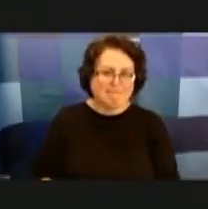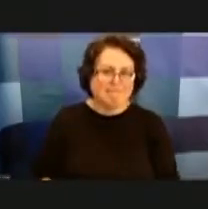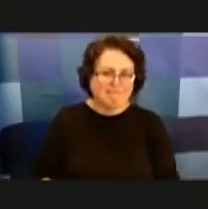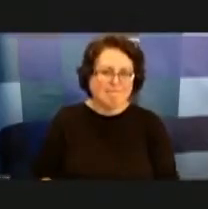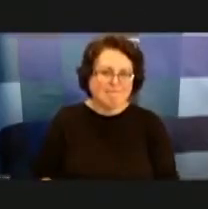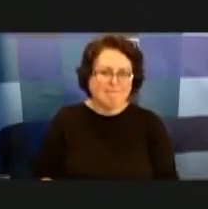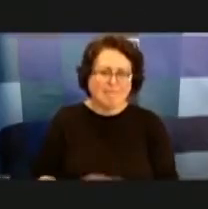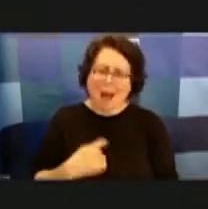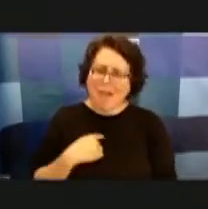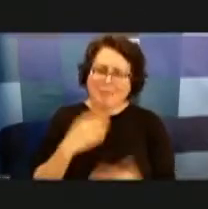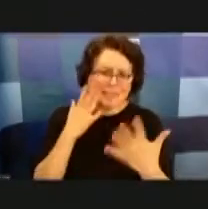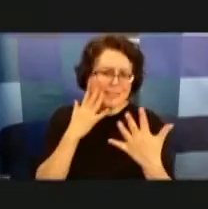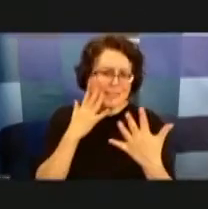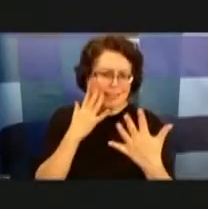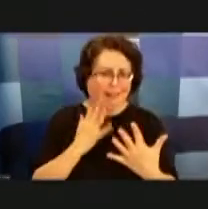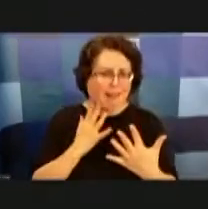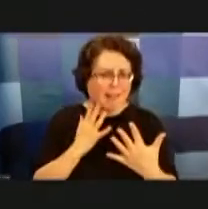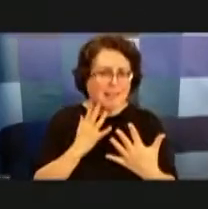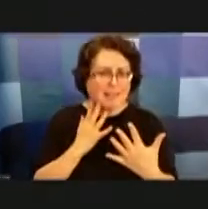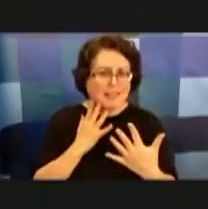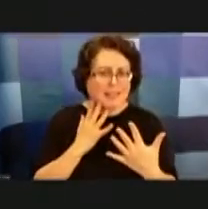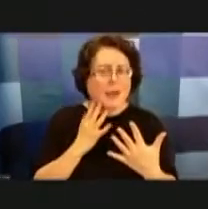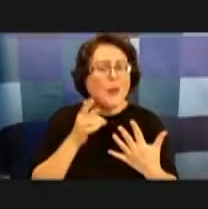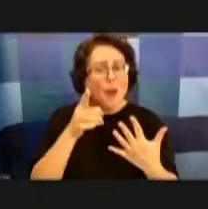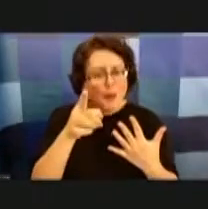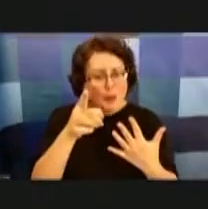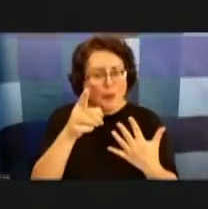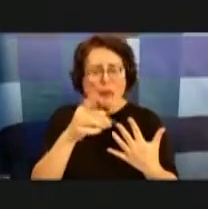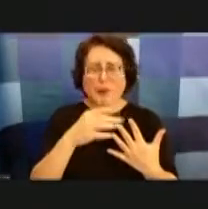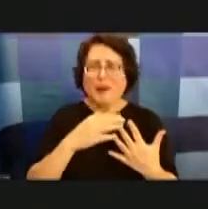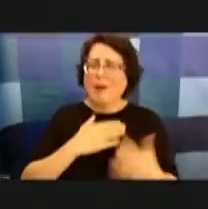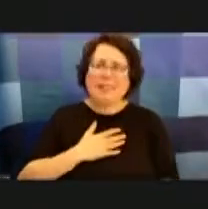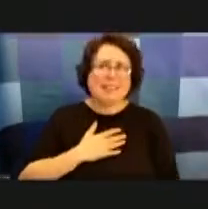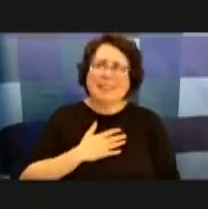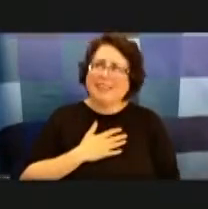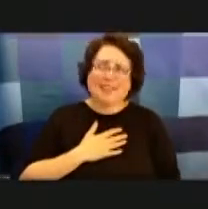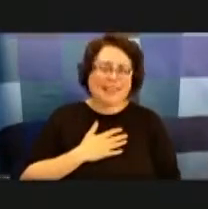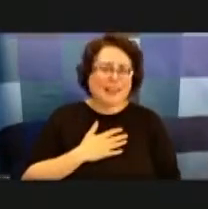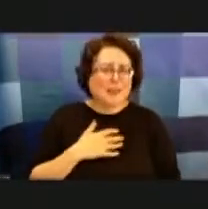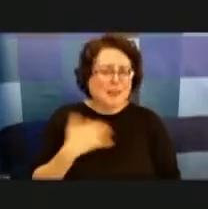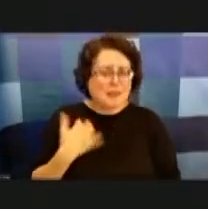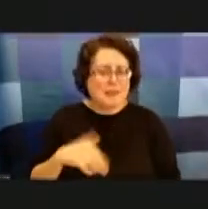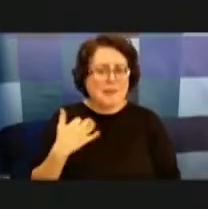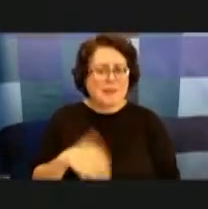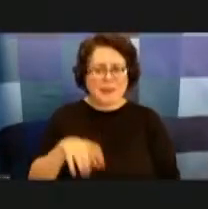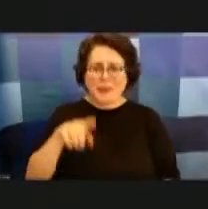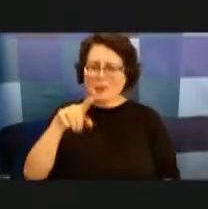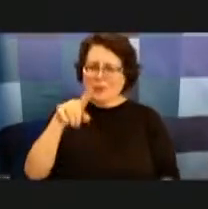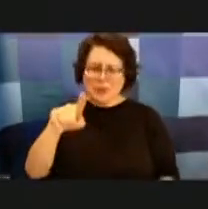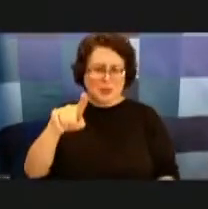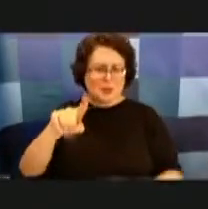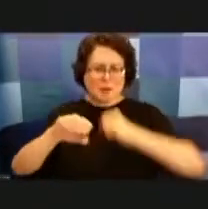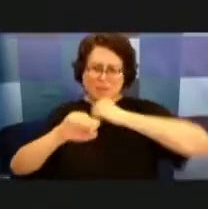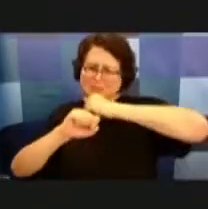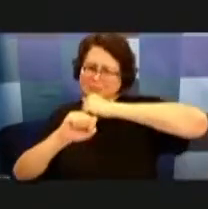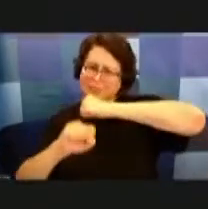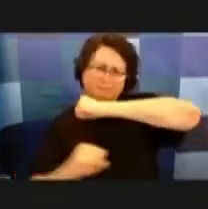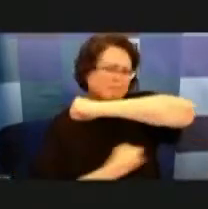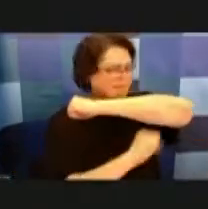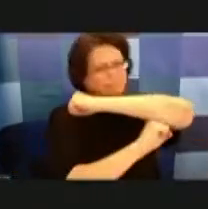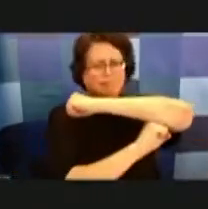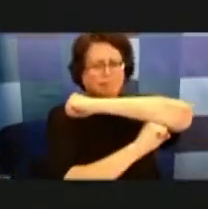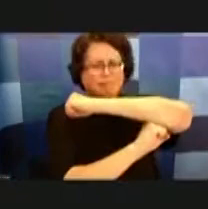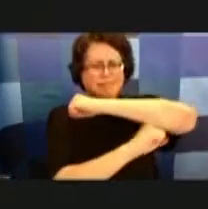that you will you have been a pillar of stability and